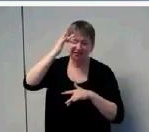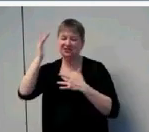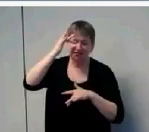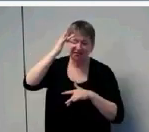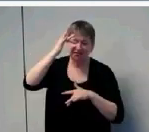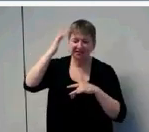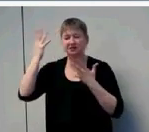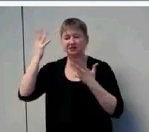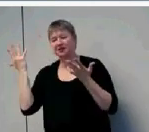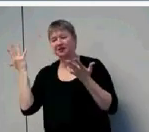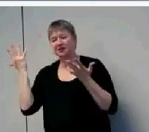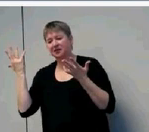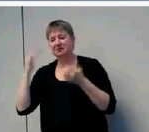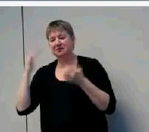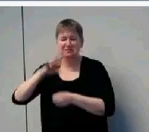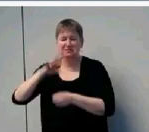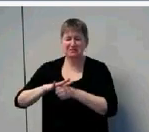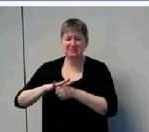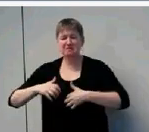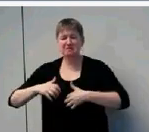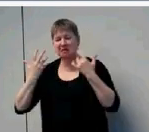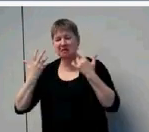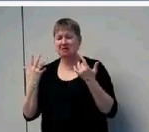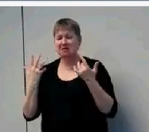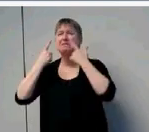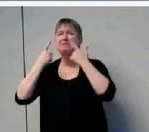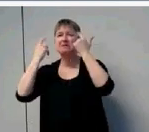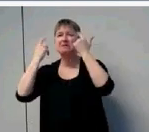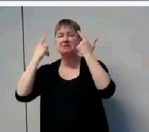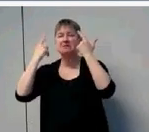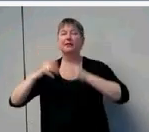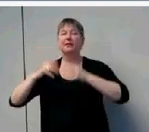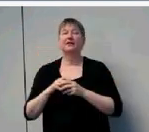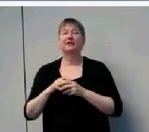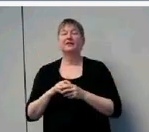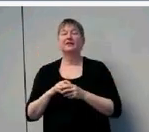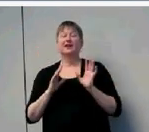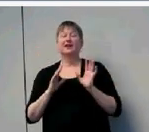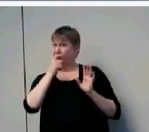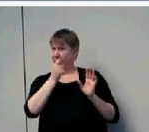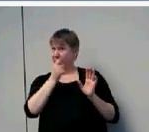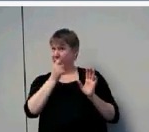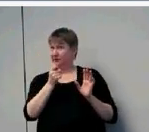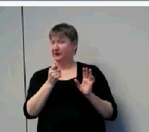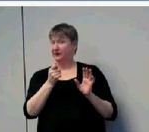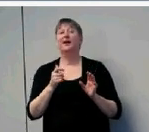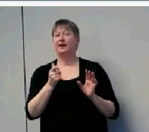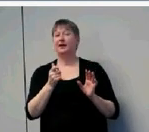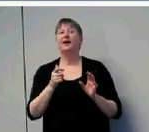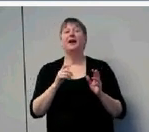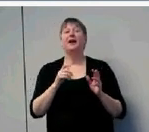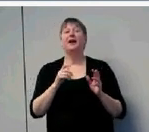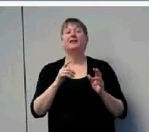having a tantrum. And interestingly, what our research showed was that children with docile temperaments